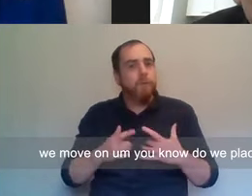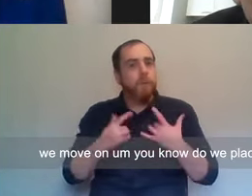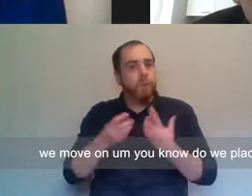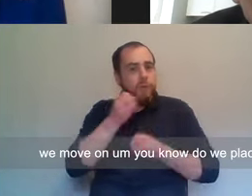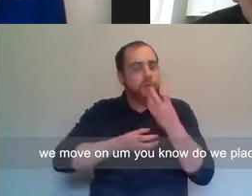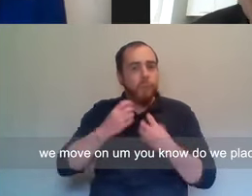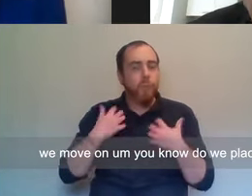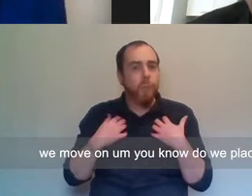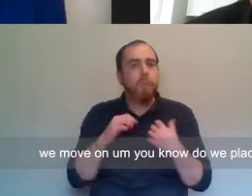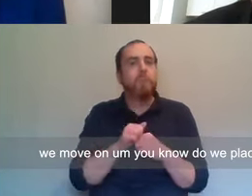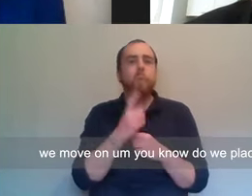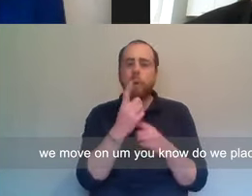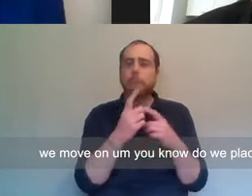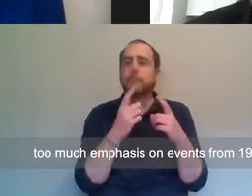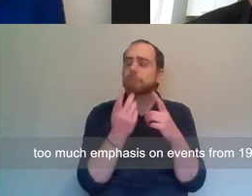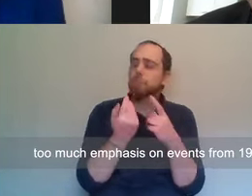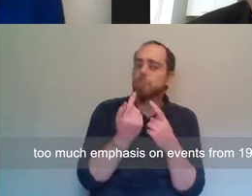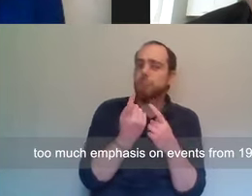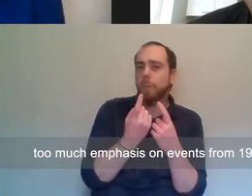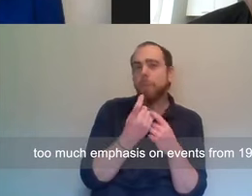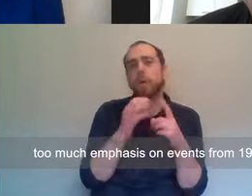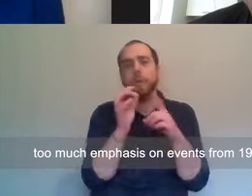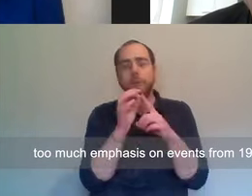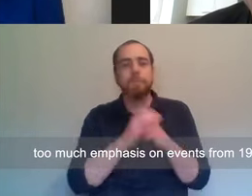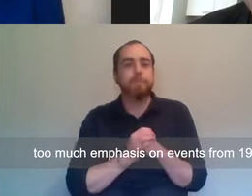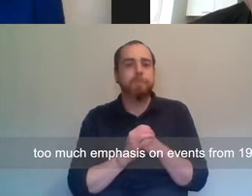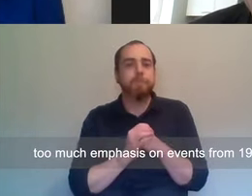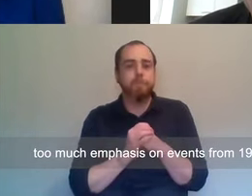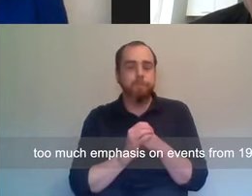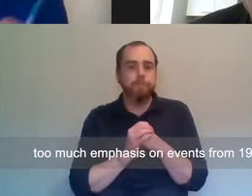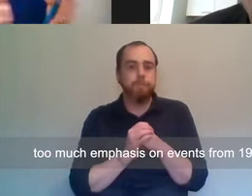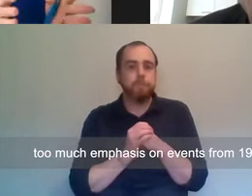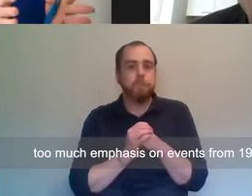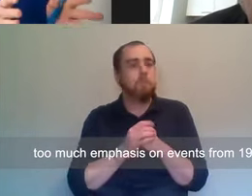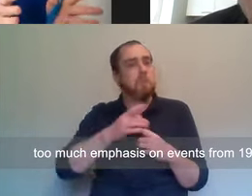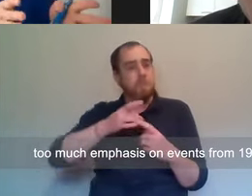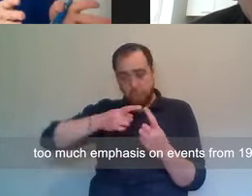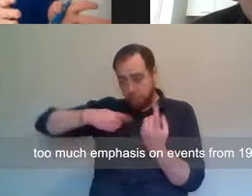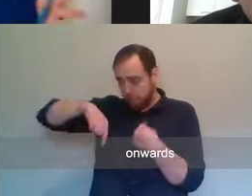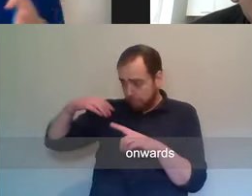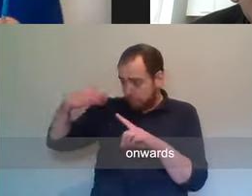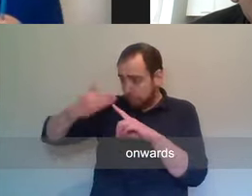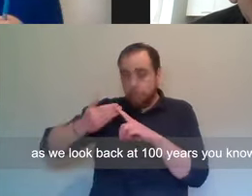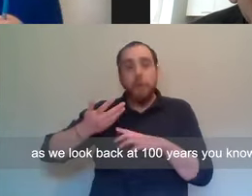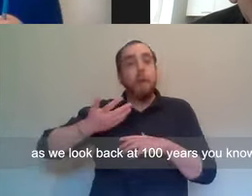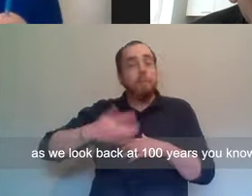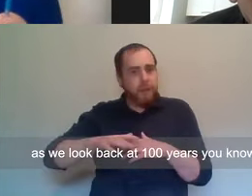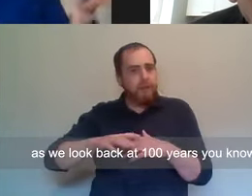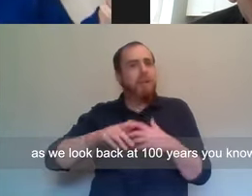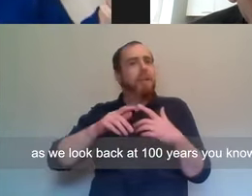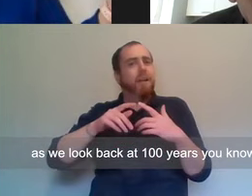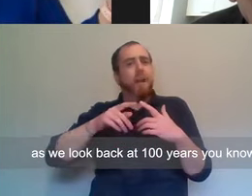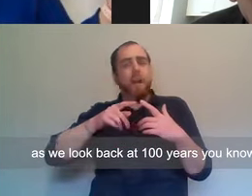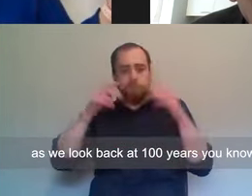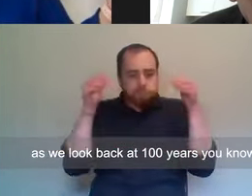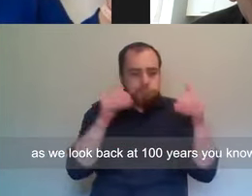on. Do we place too much emphasis on events from 1965 onwards as we